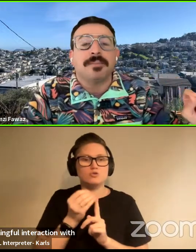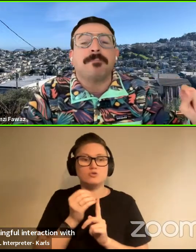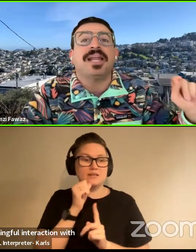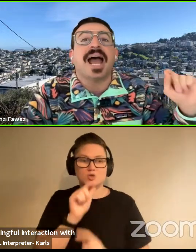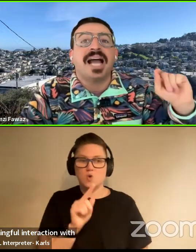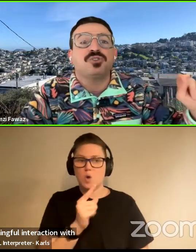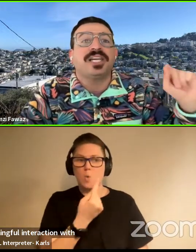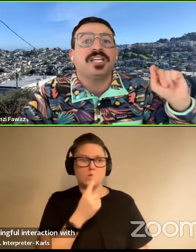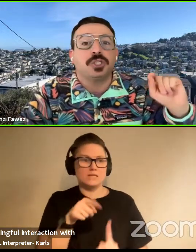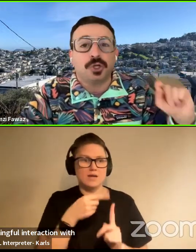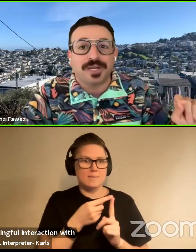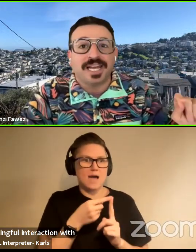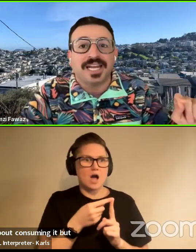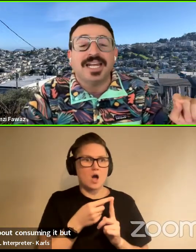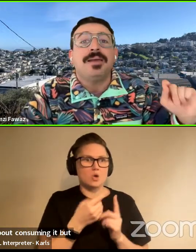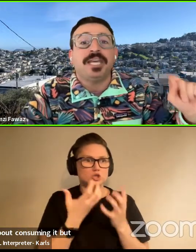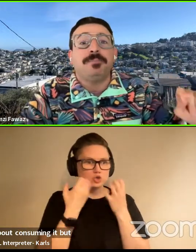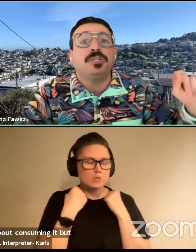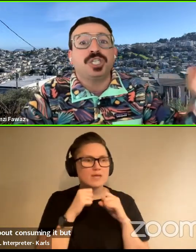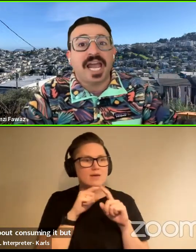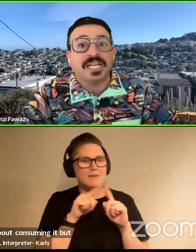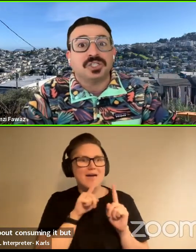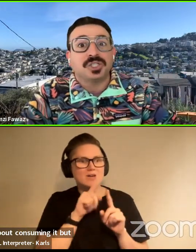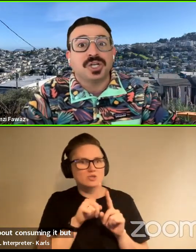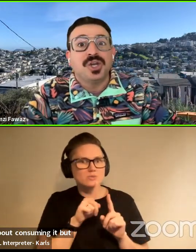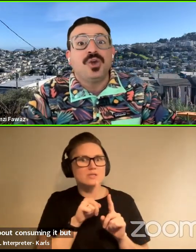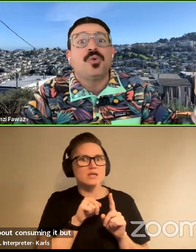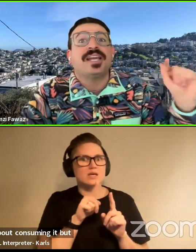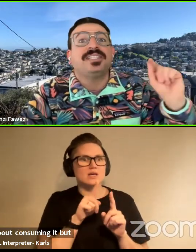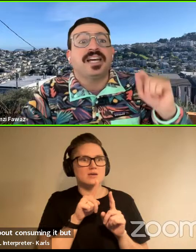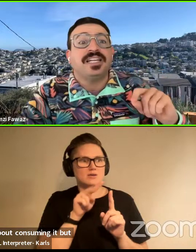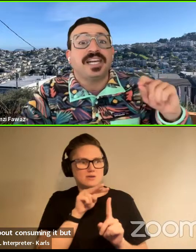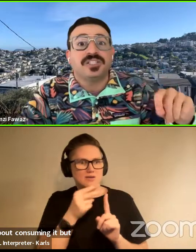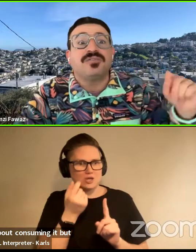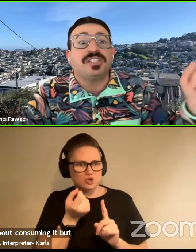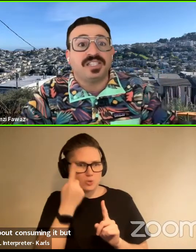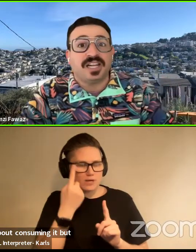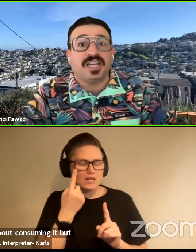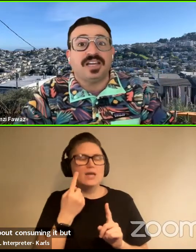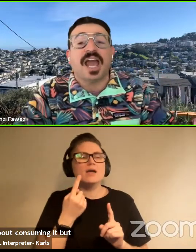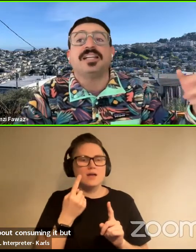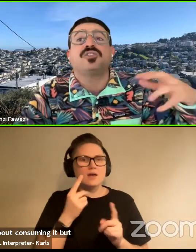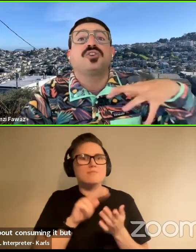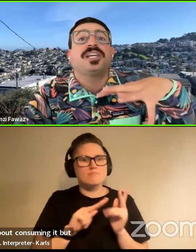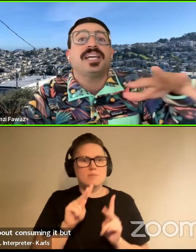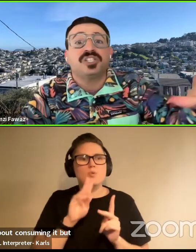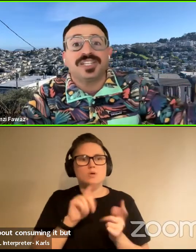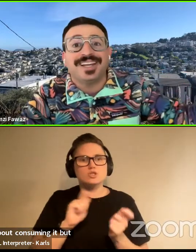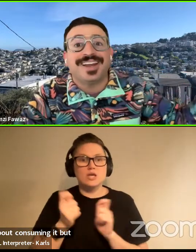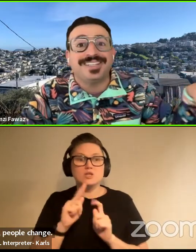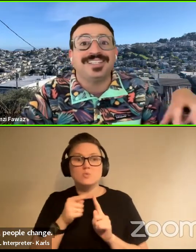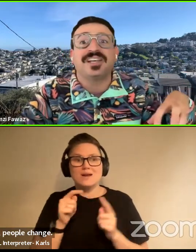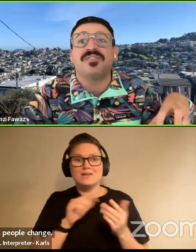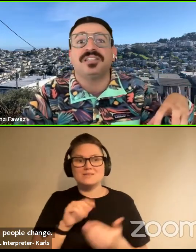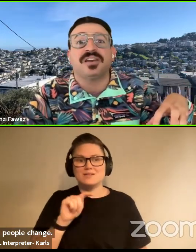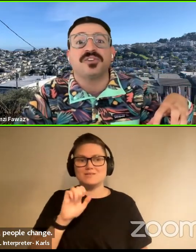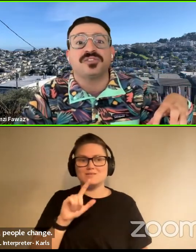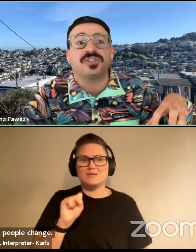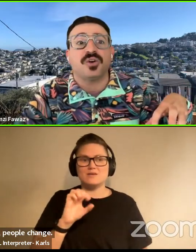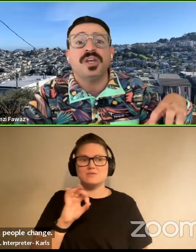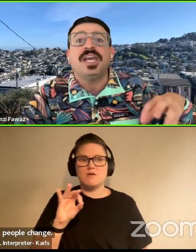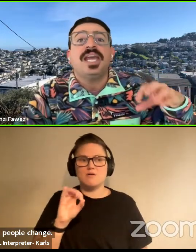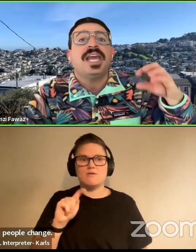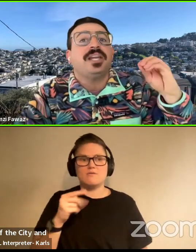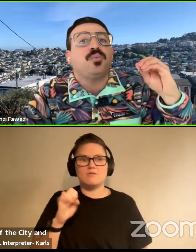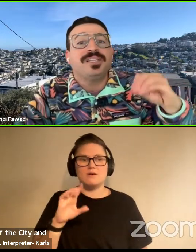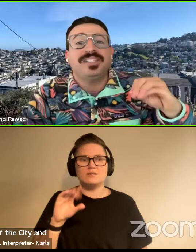consuming it, but actually interpreting it, people change. When I studied Tales of the City and its circulation in 1970s